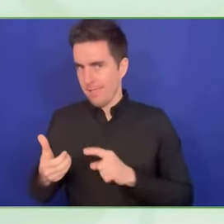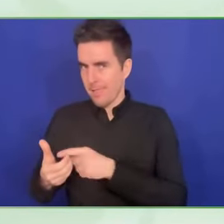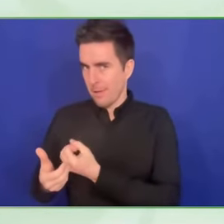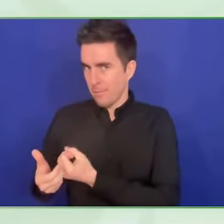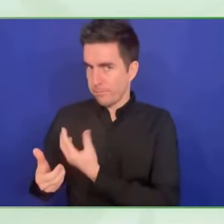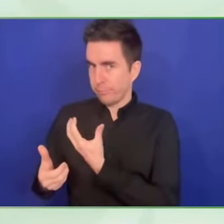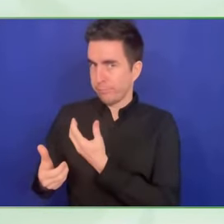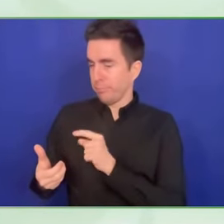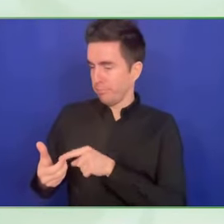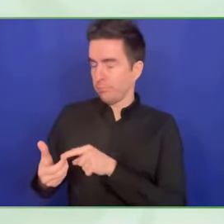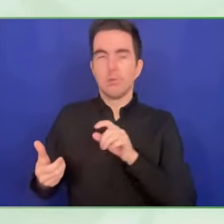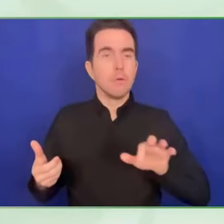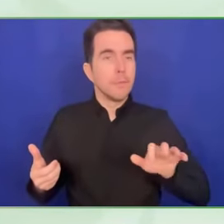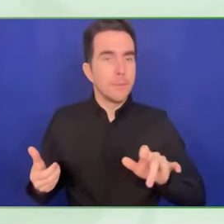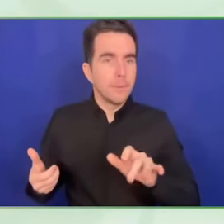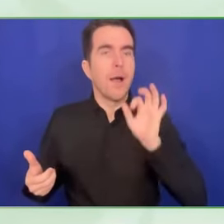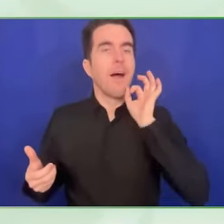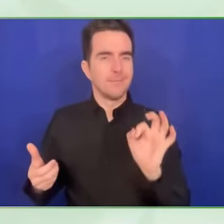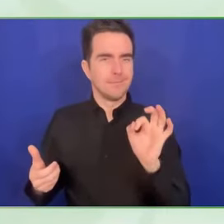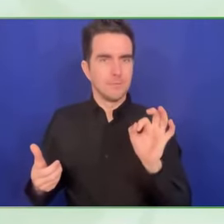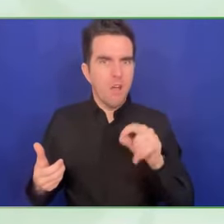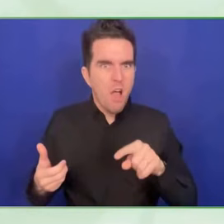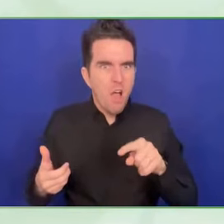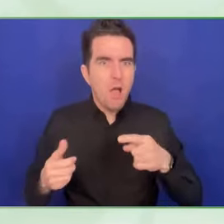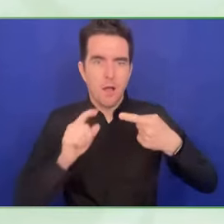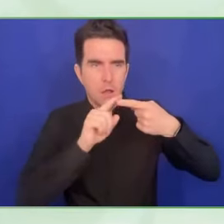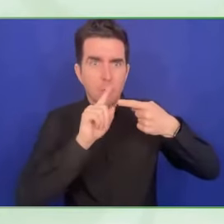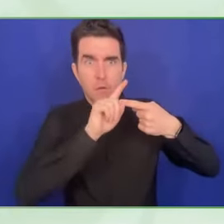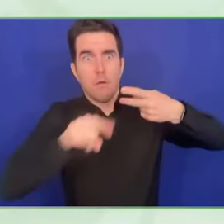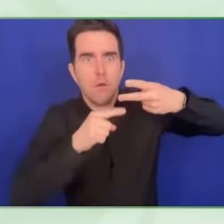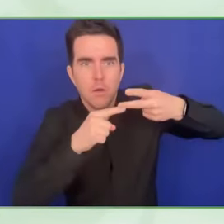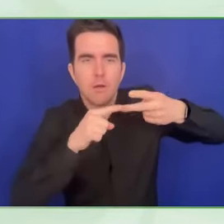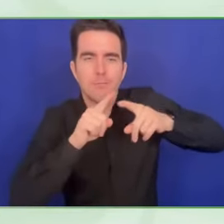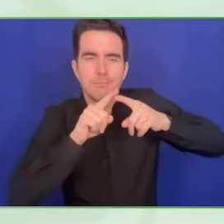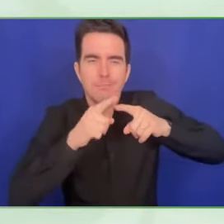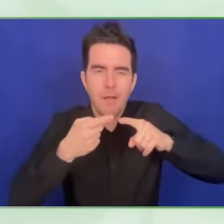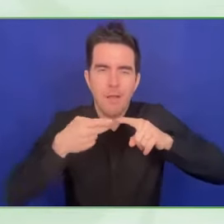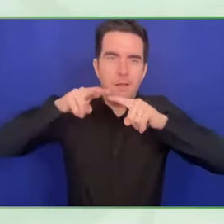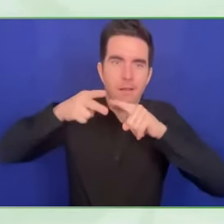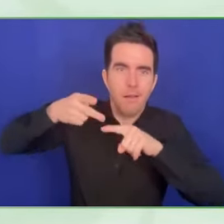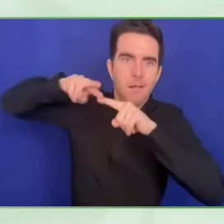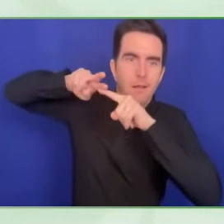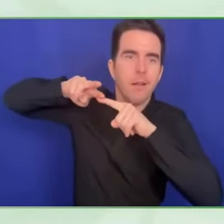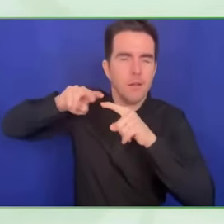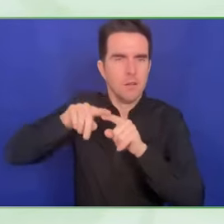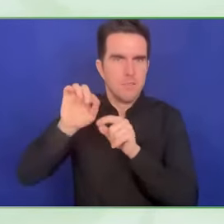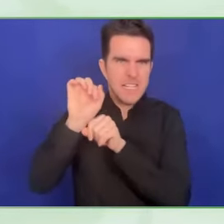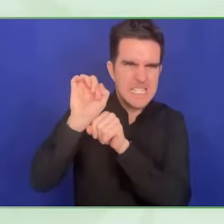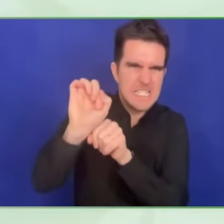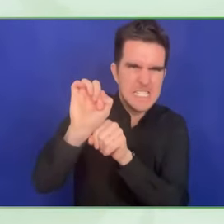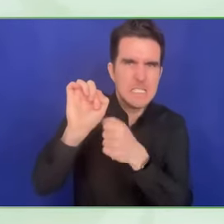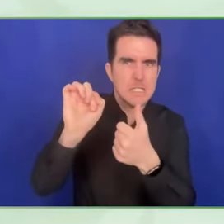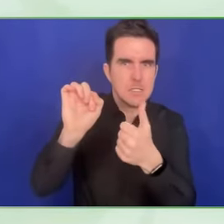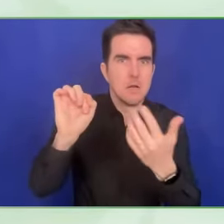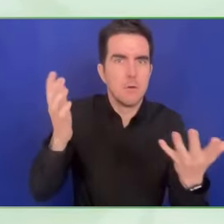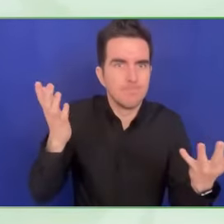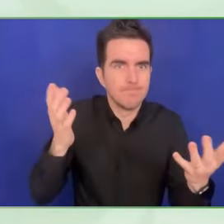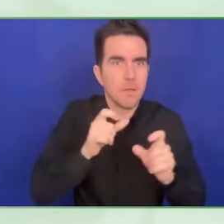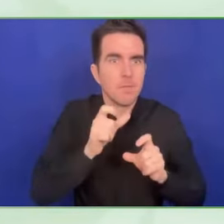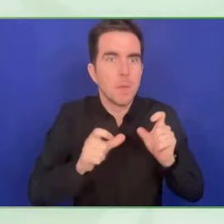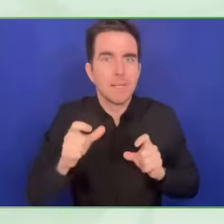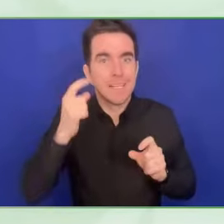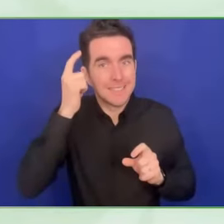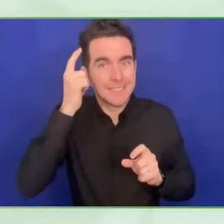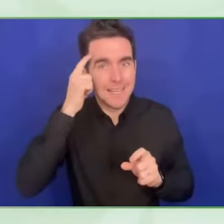one. In the same case, I'm a person with intellectual disability. And then I have to remember a password, very long and